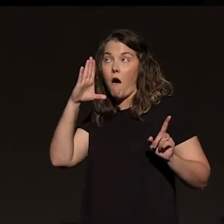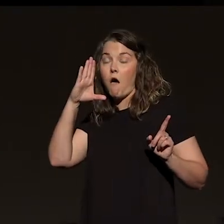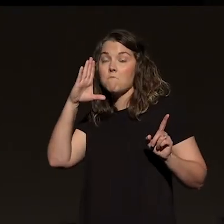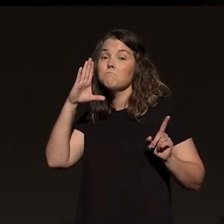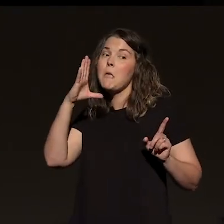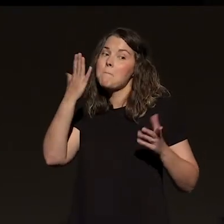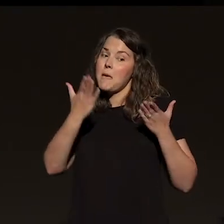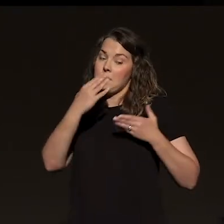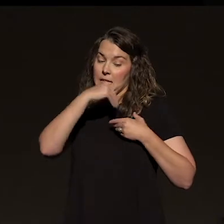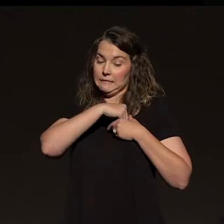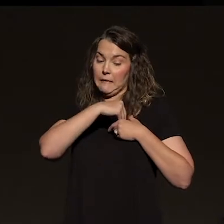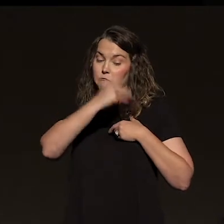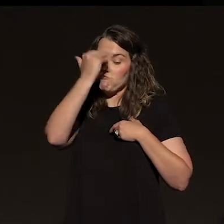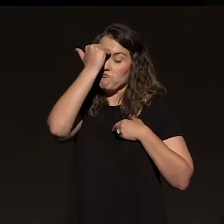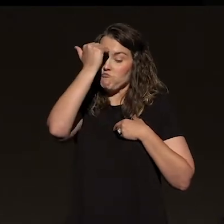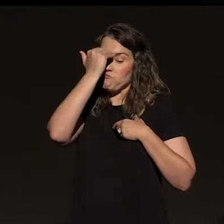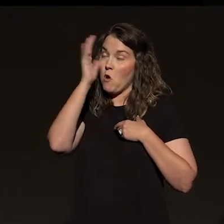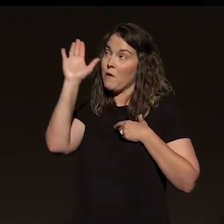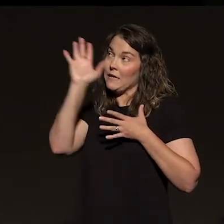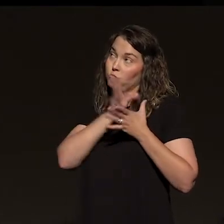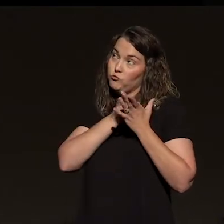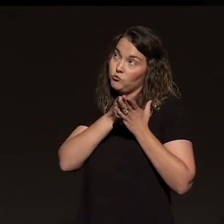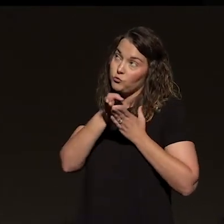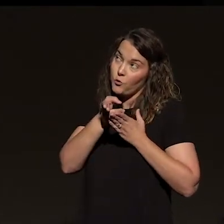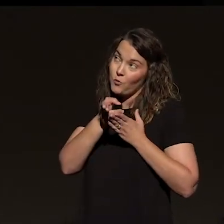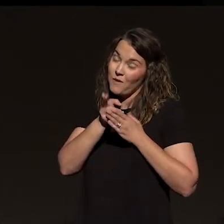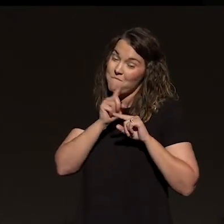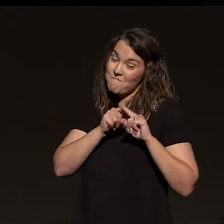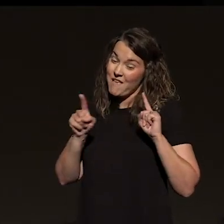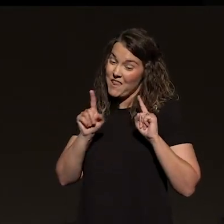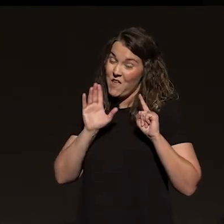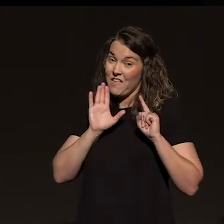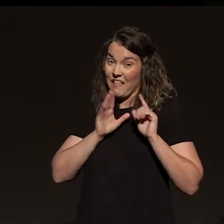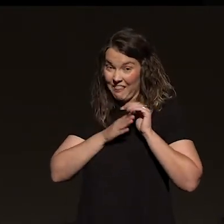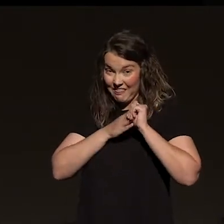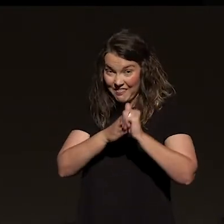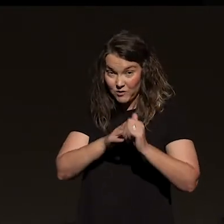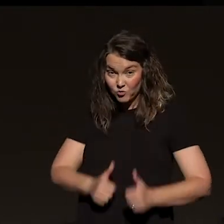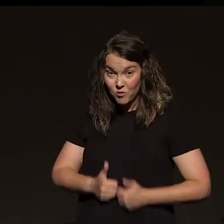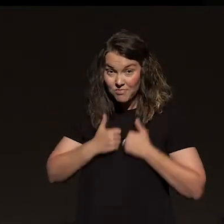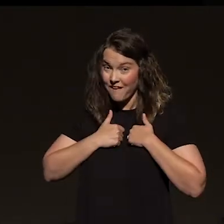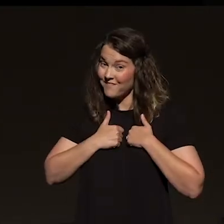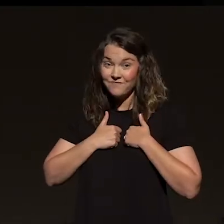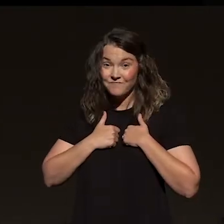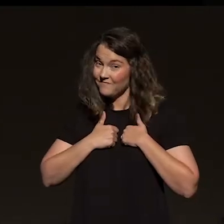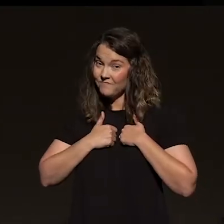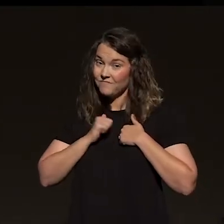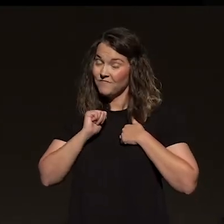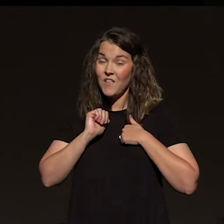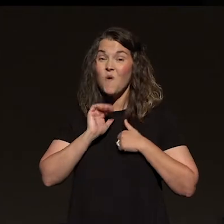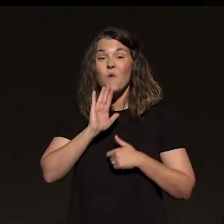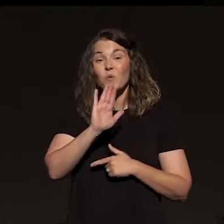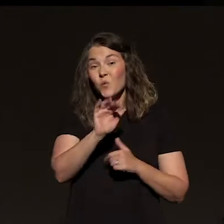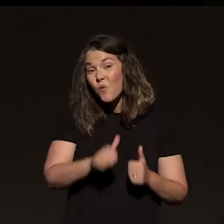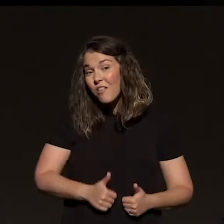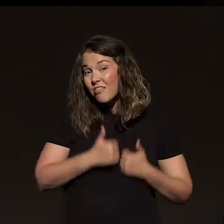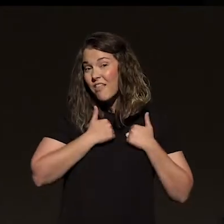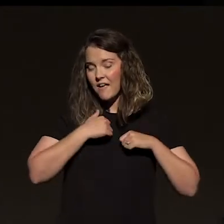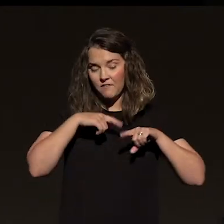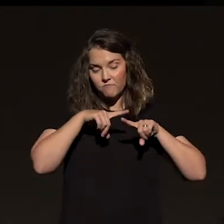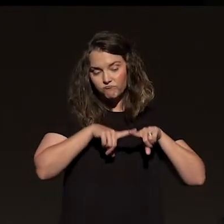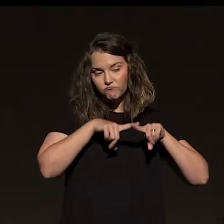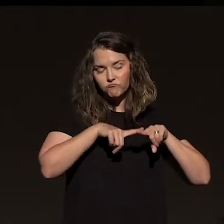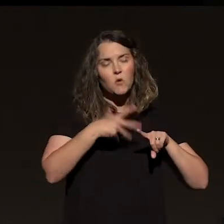even spiritual truth, but it's not the anchor and guide for your life. Instead, you're building your life on things that